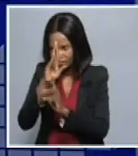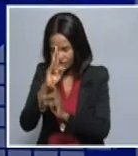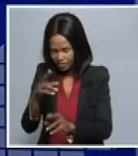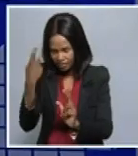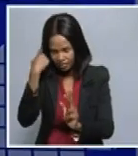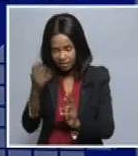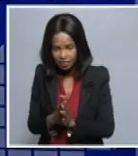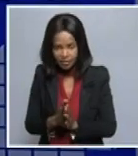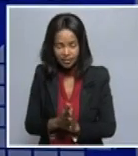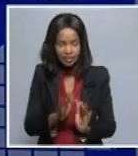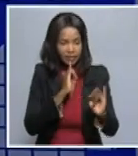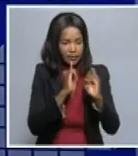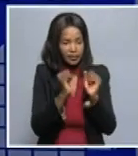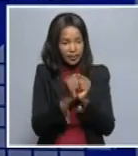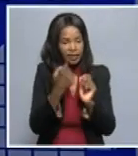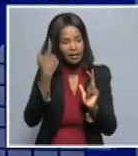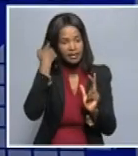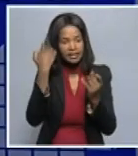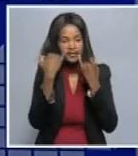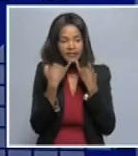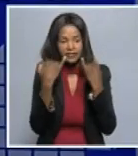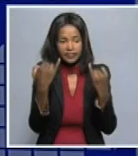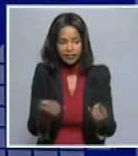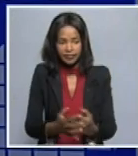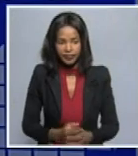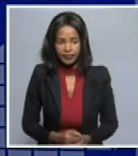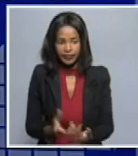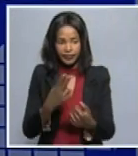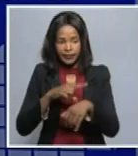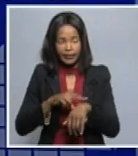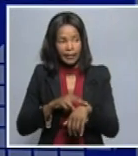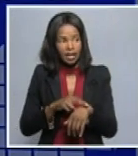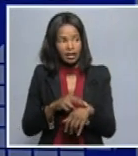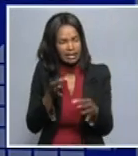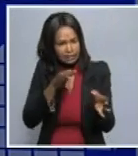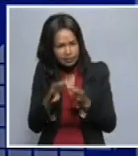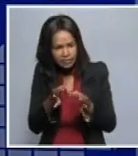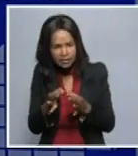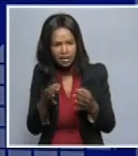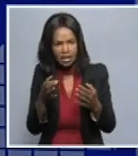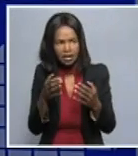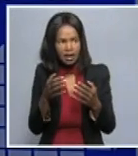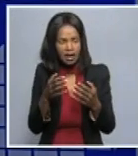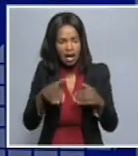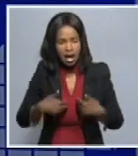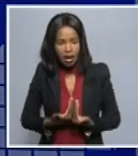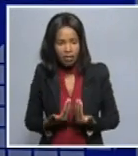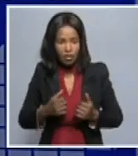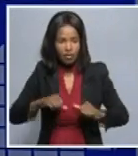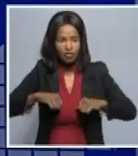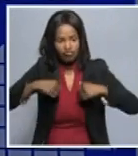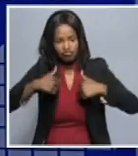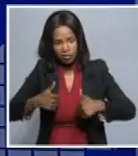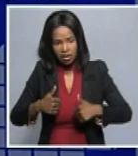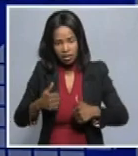was the Minister of Information, Communication and Technology, Dr. Pea Muschelenga, just giving us an update on his health as he has tested